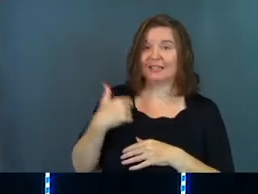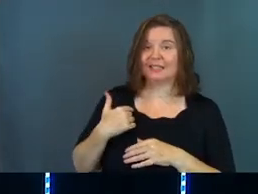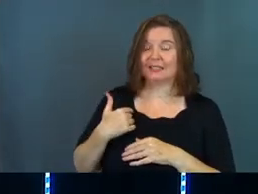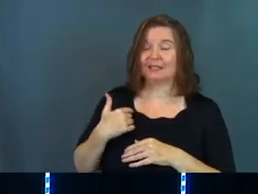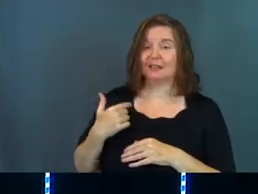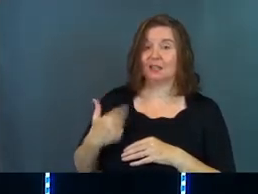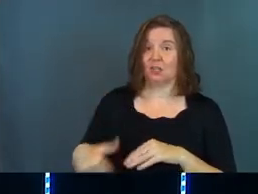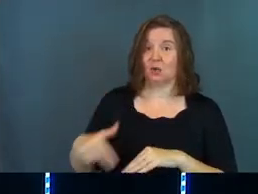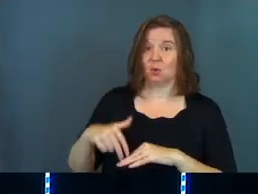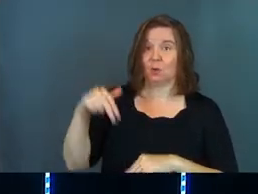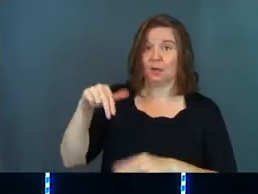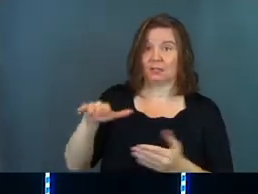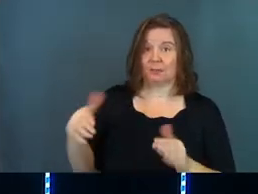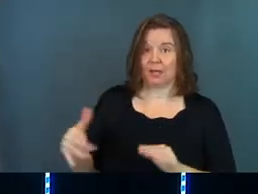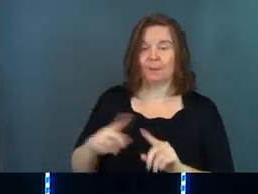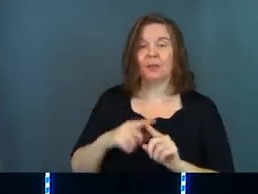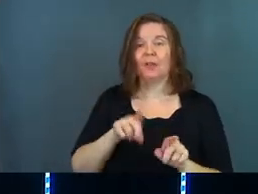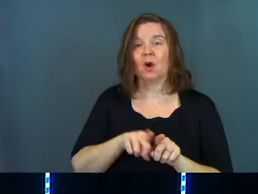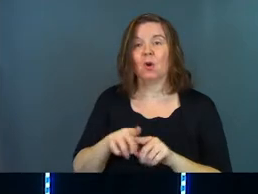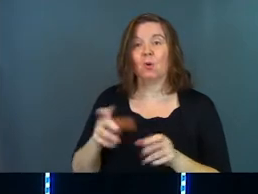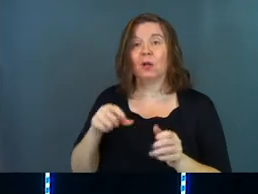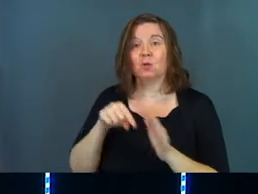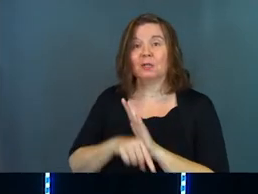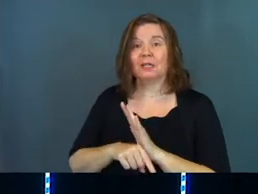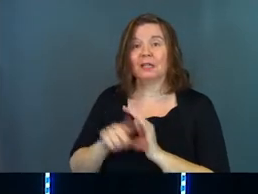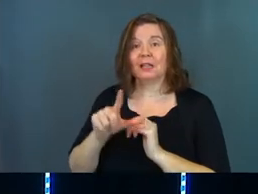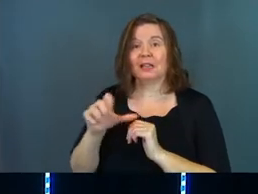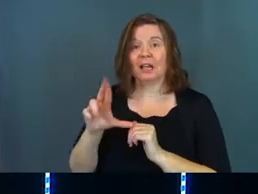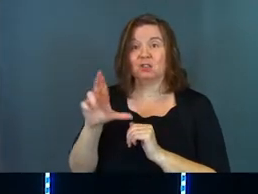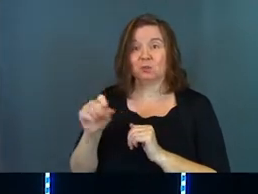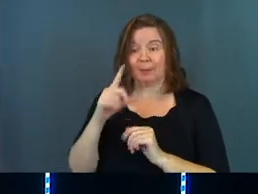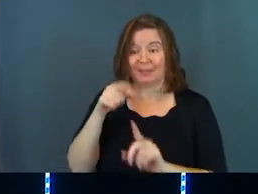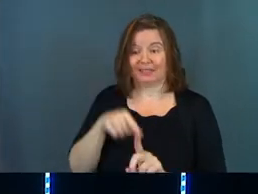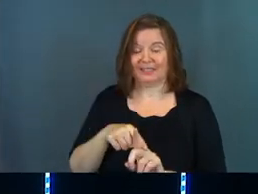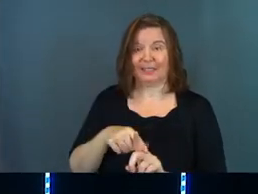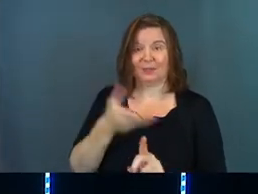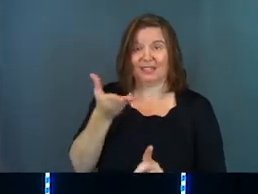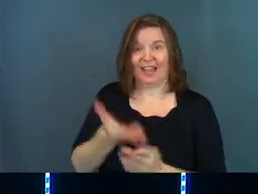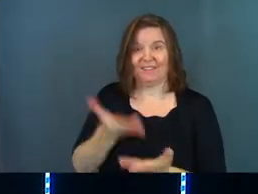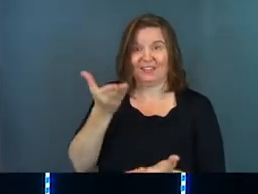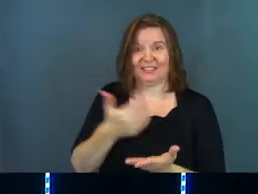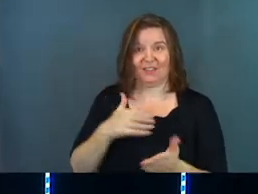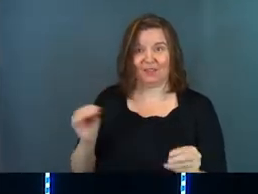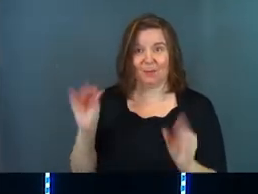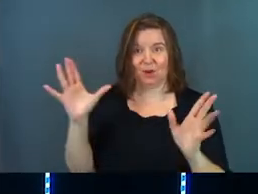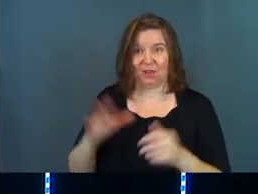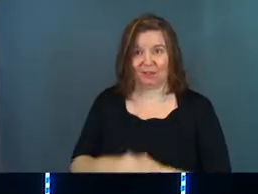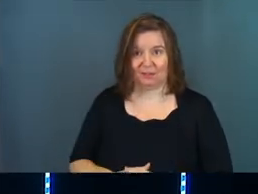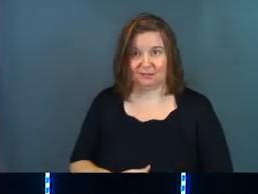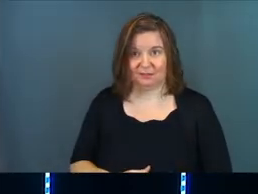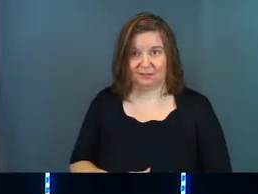he had raised somebody from the dead, they also wanted to kill Lazarus because he was the evidence of the miracle.